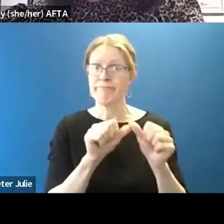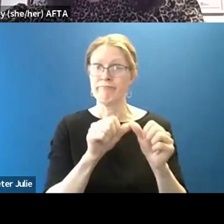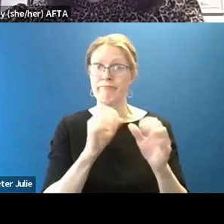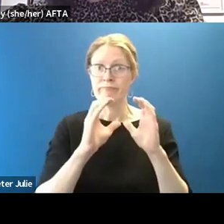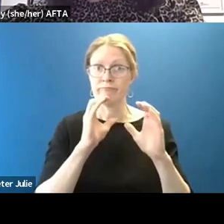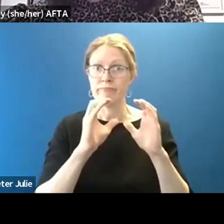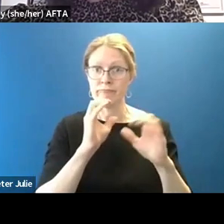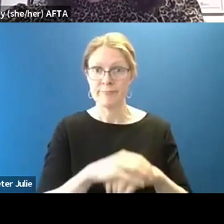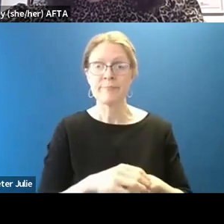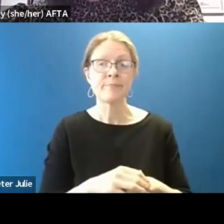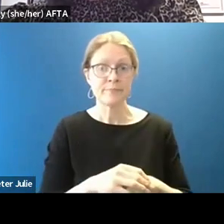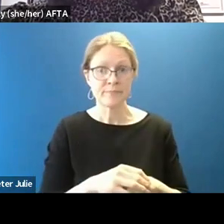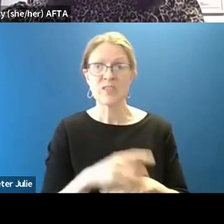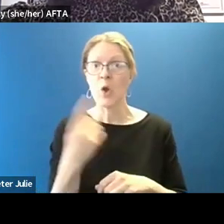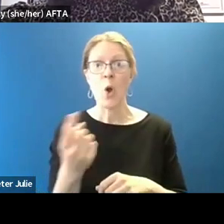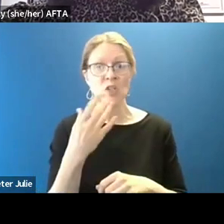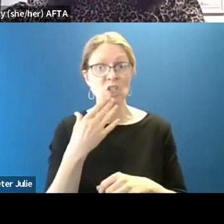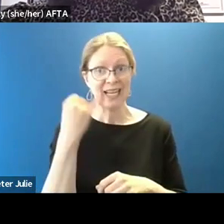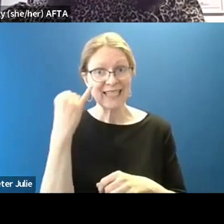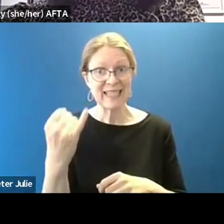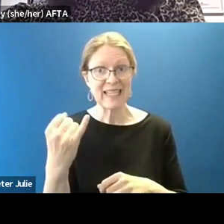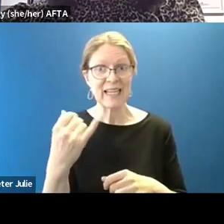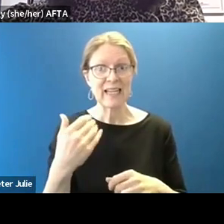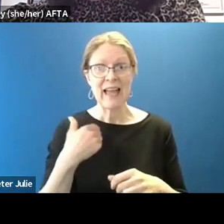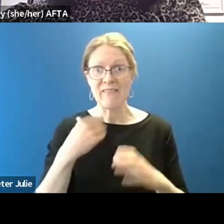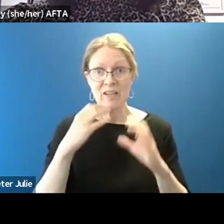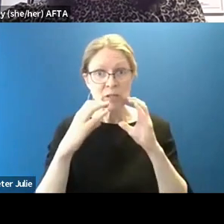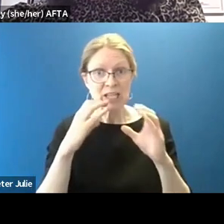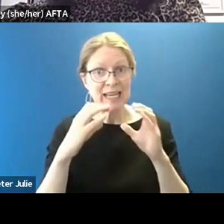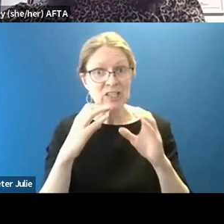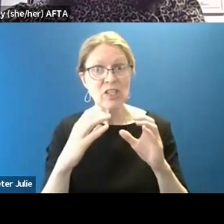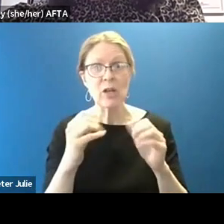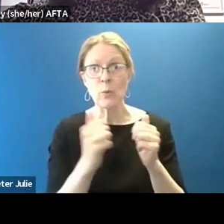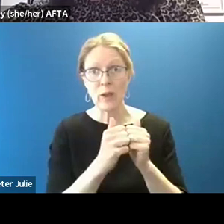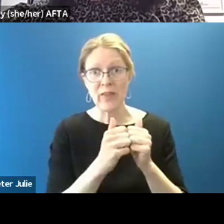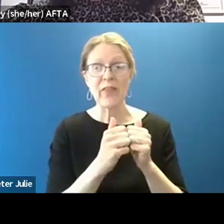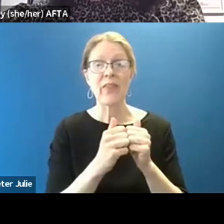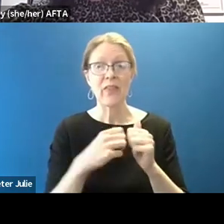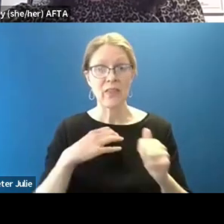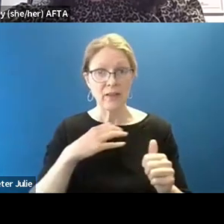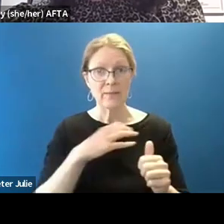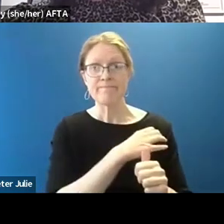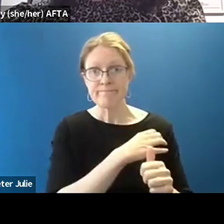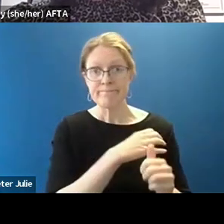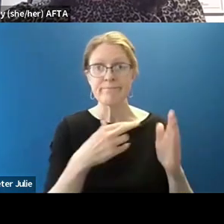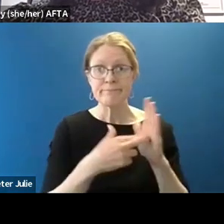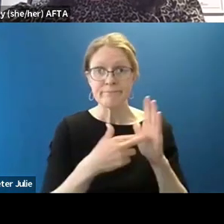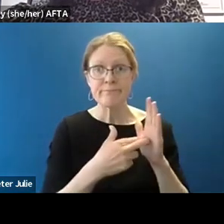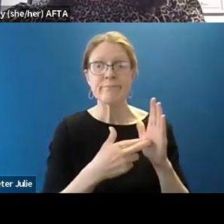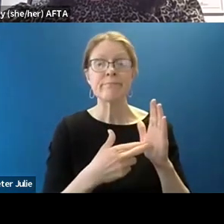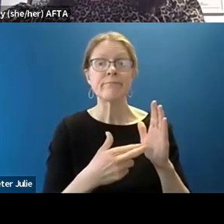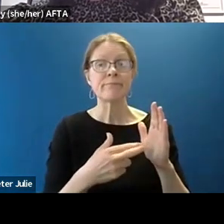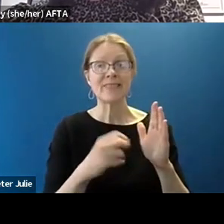know, it's it's always a good idea to have some kind of communication with your congressional delegation, your state